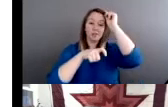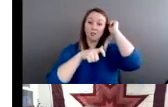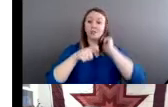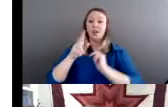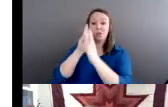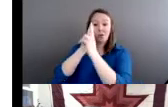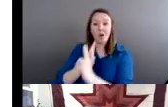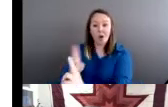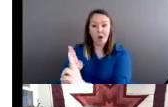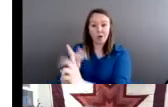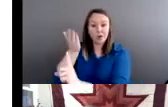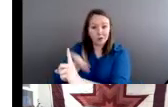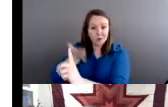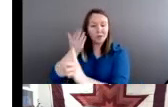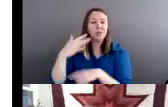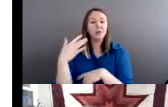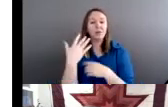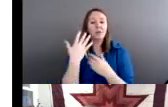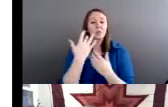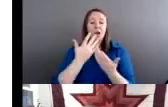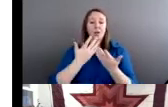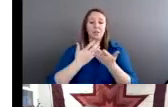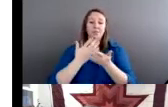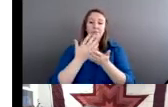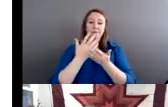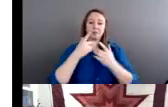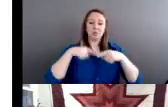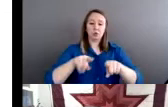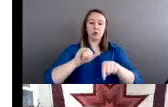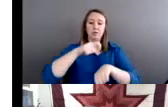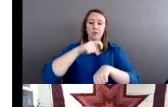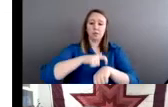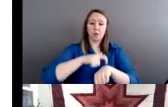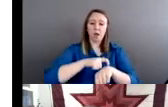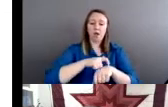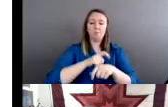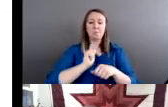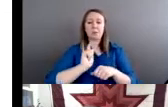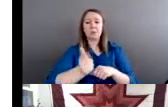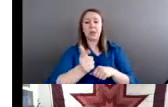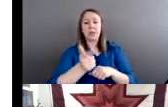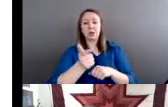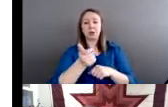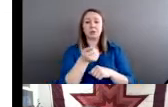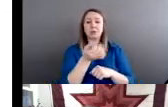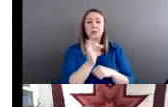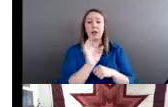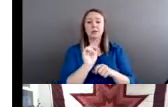becomes apparent during this time period of the late 19th century into the 20th century